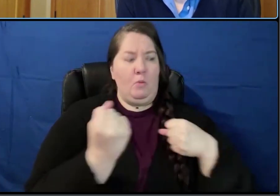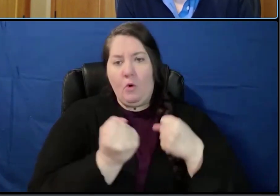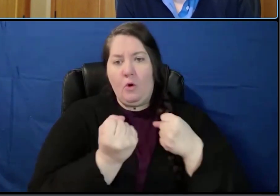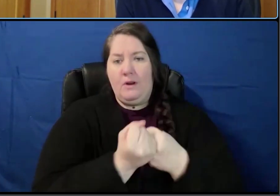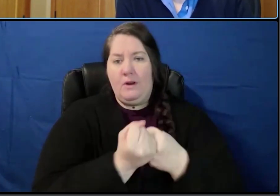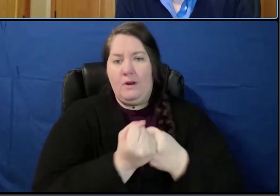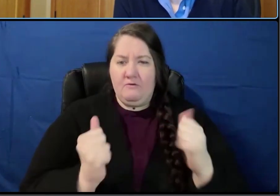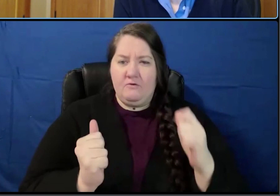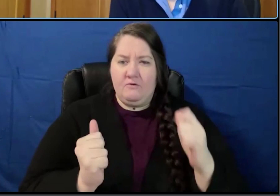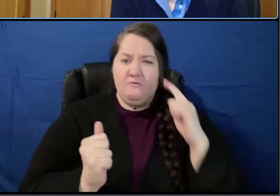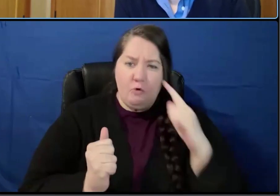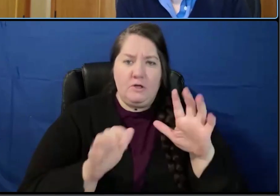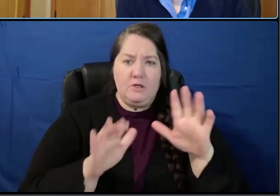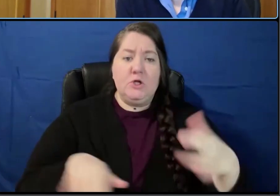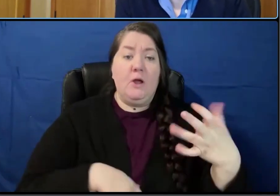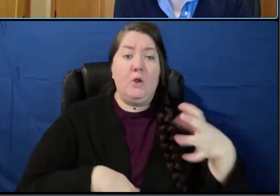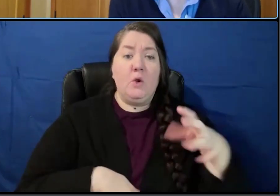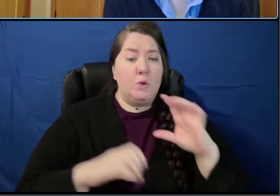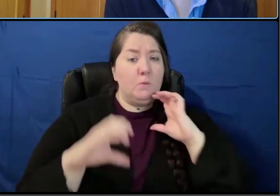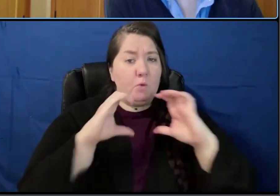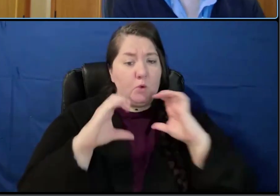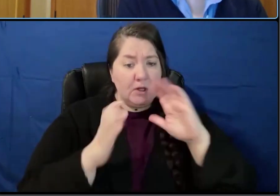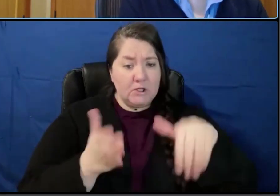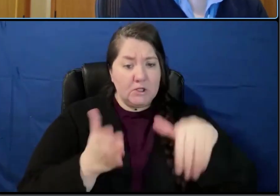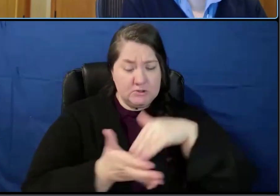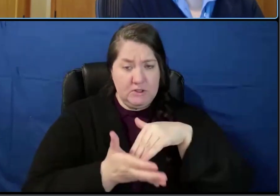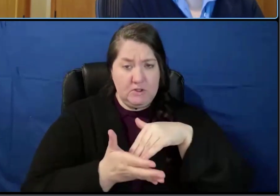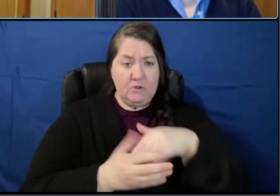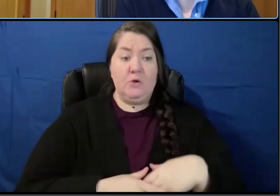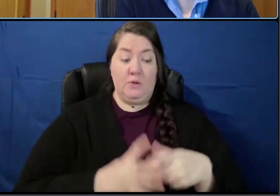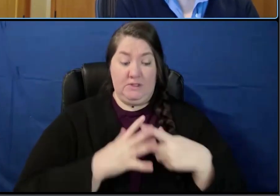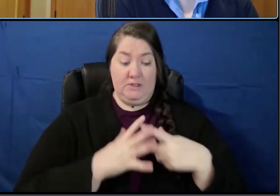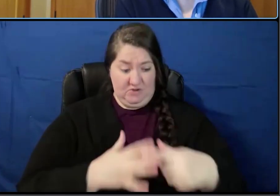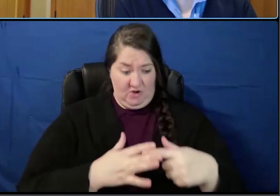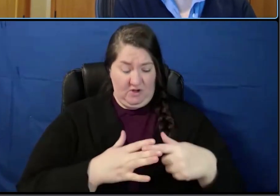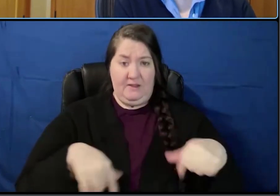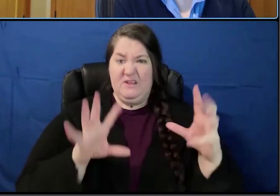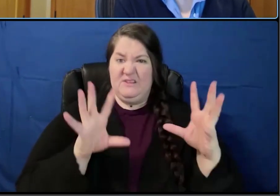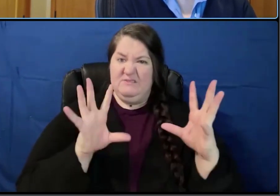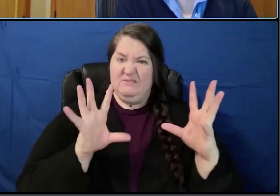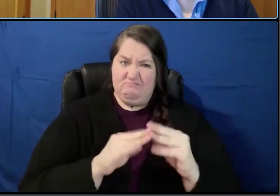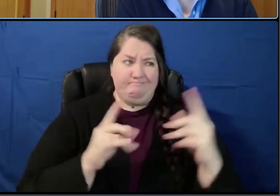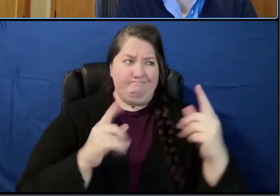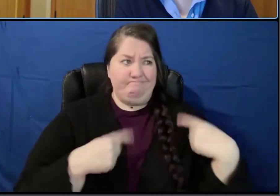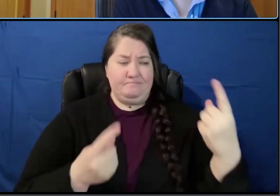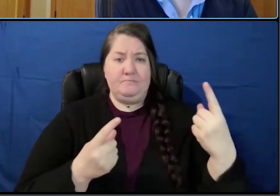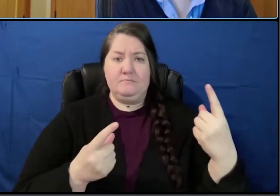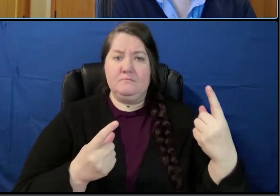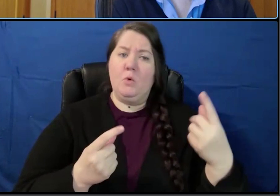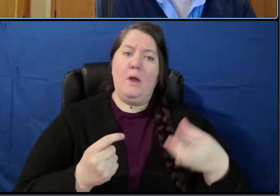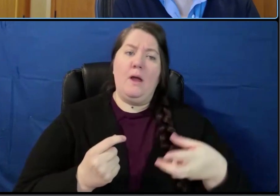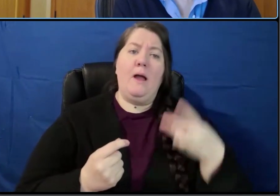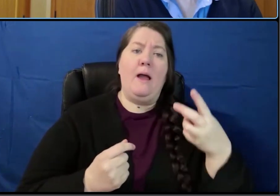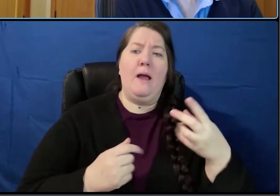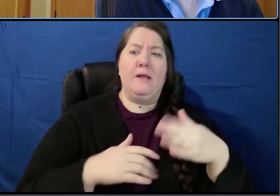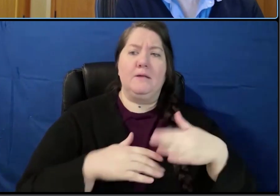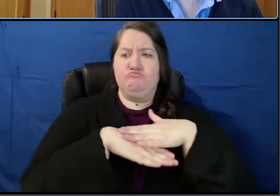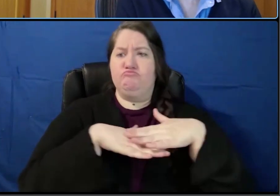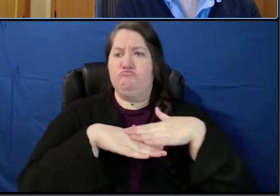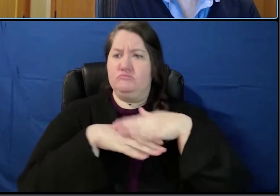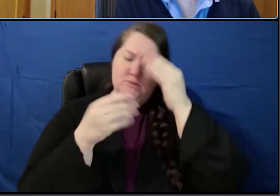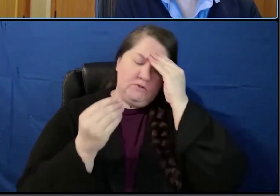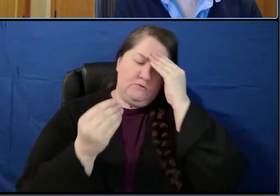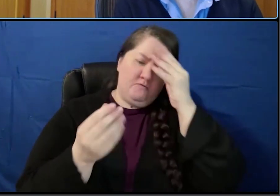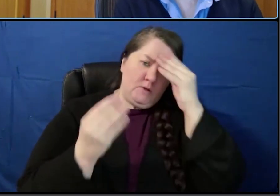Communication Center. And we started this symposium really to provide high-level information to